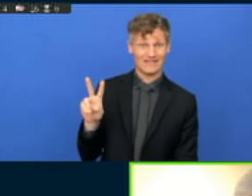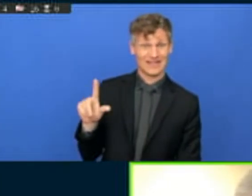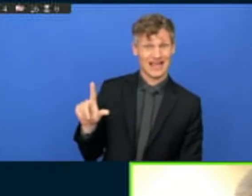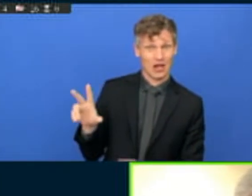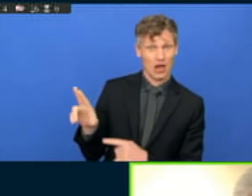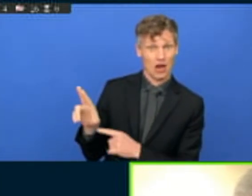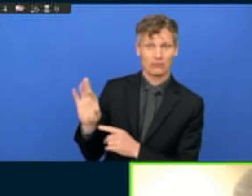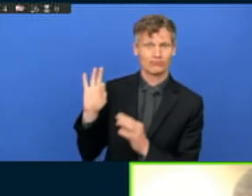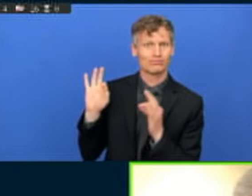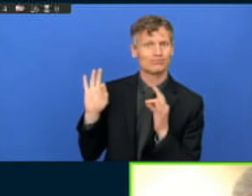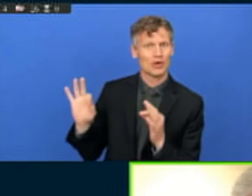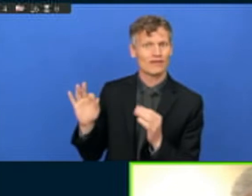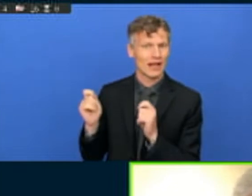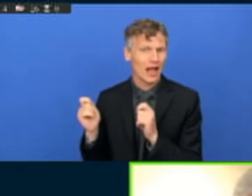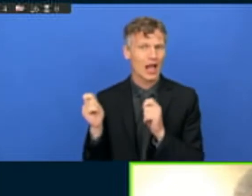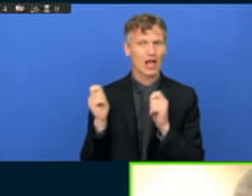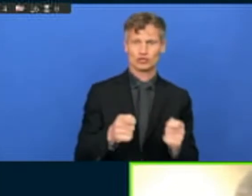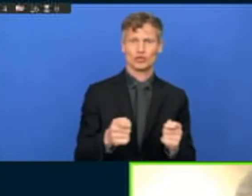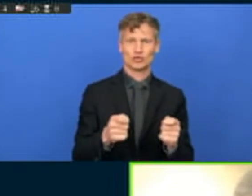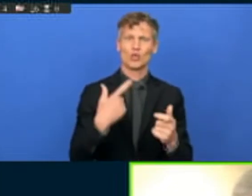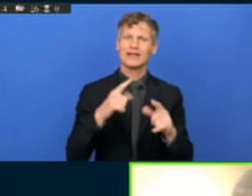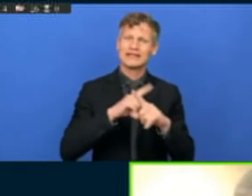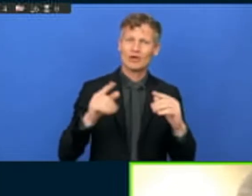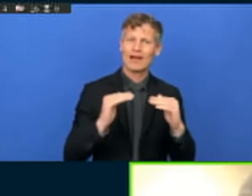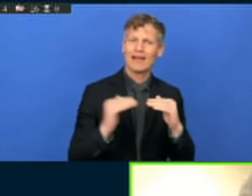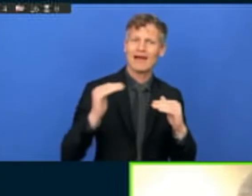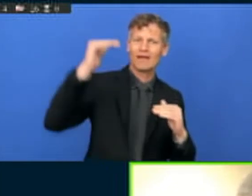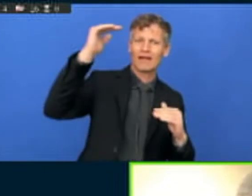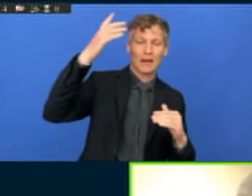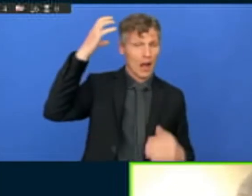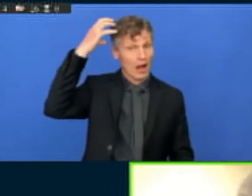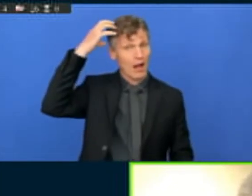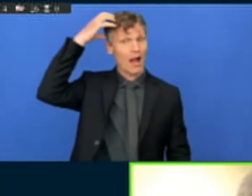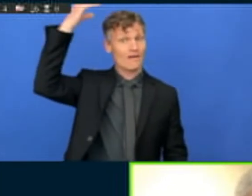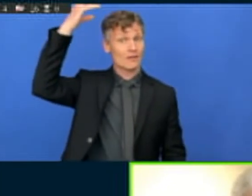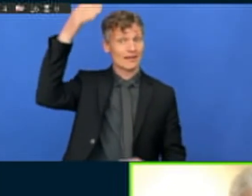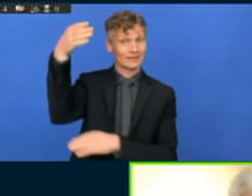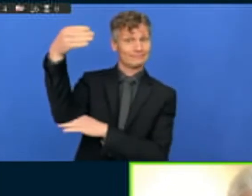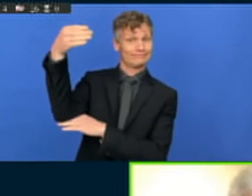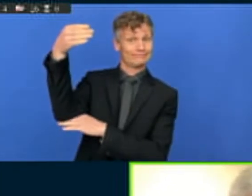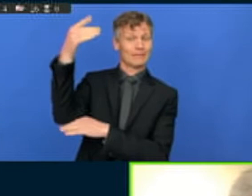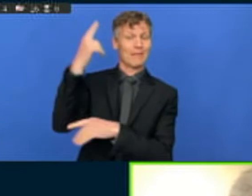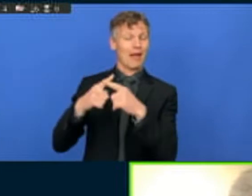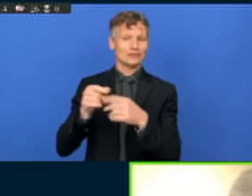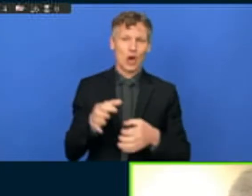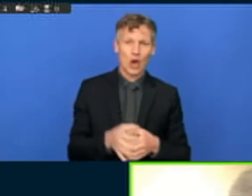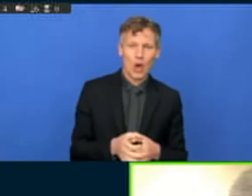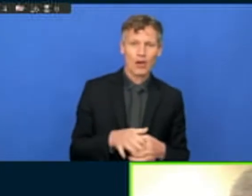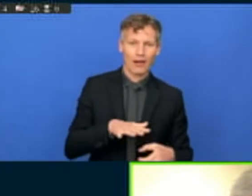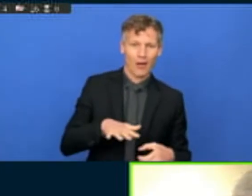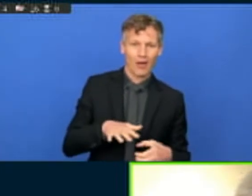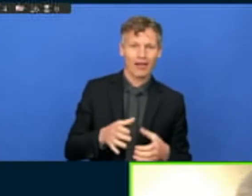revamping this kind of multi-level dialogues between national governments and local and sub-national